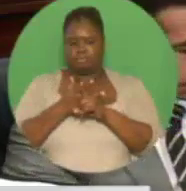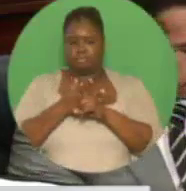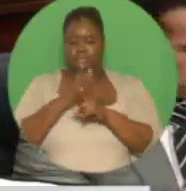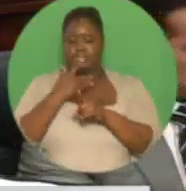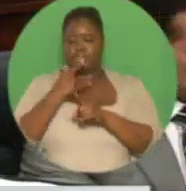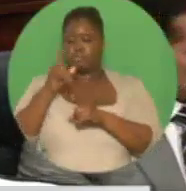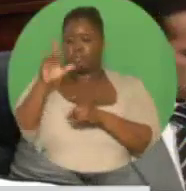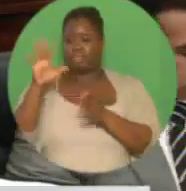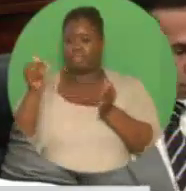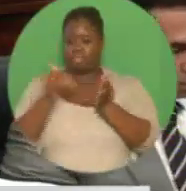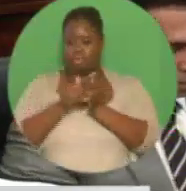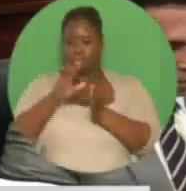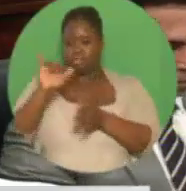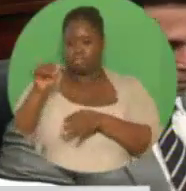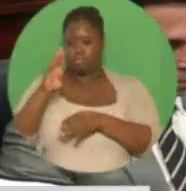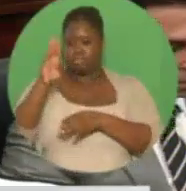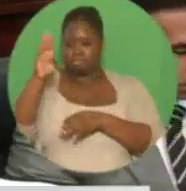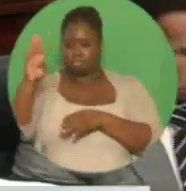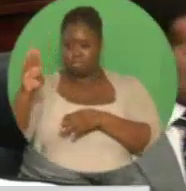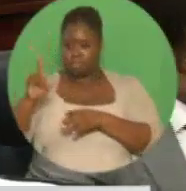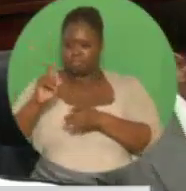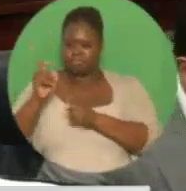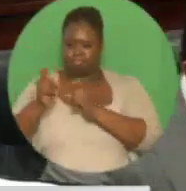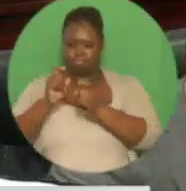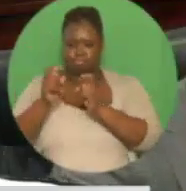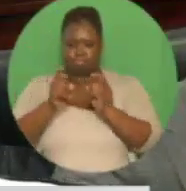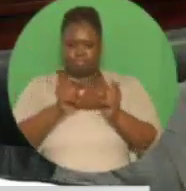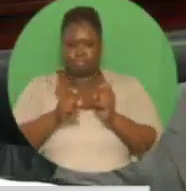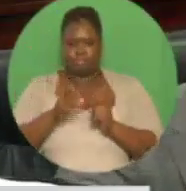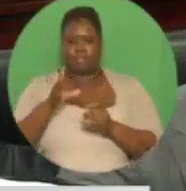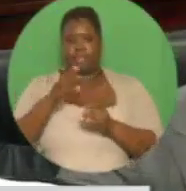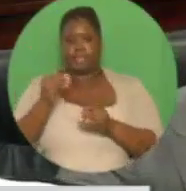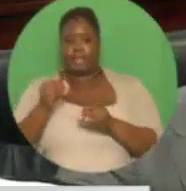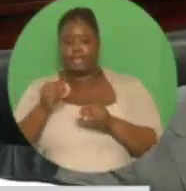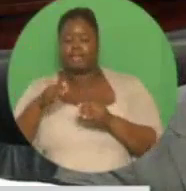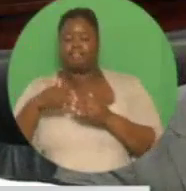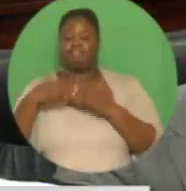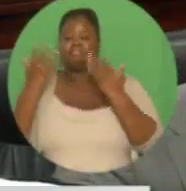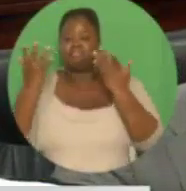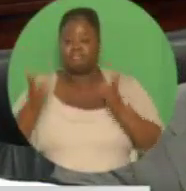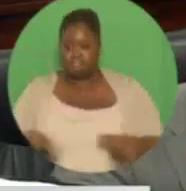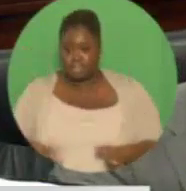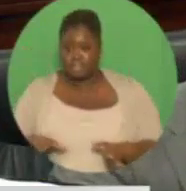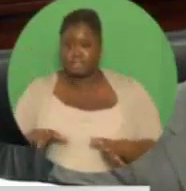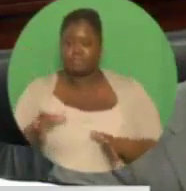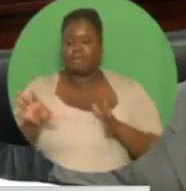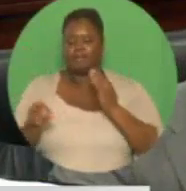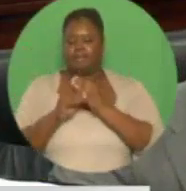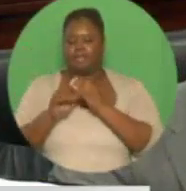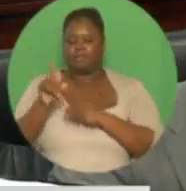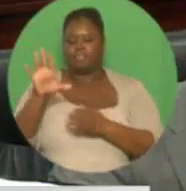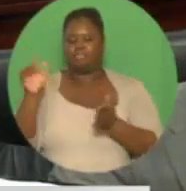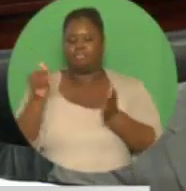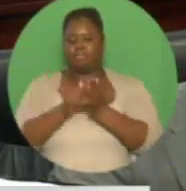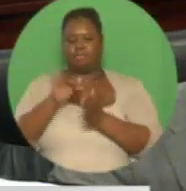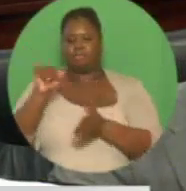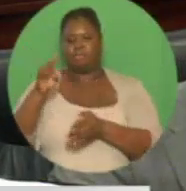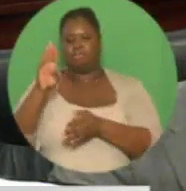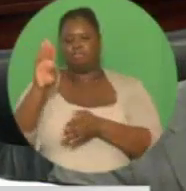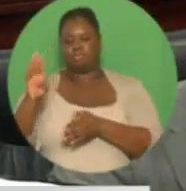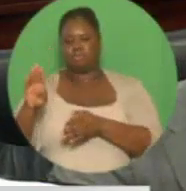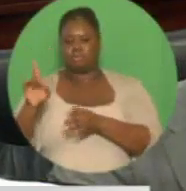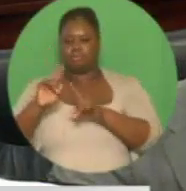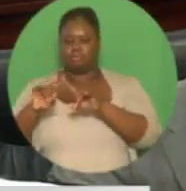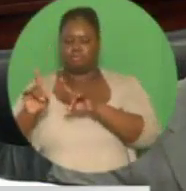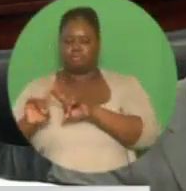,000 jobs during the operational phase. Once fully operational, the new park in Coover will provide space for